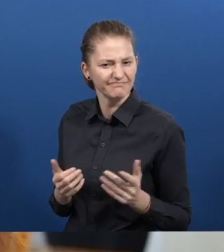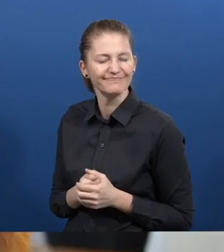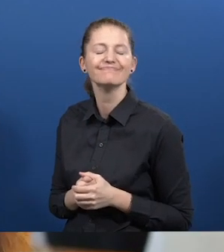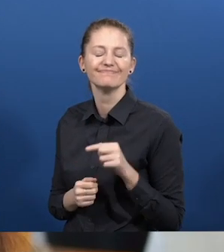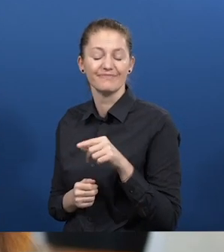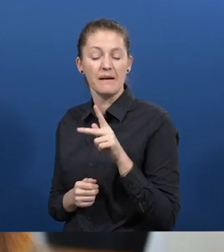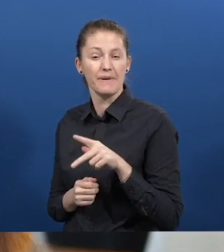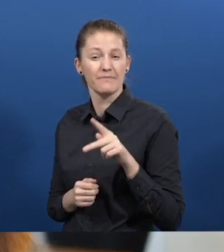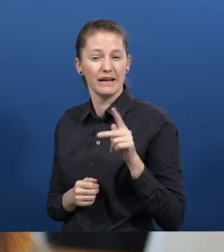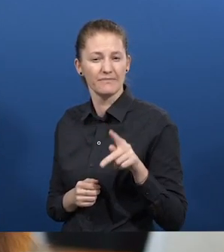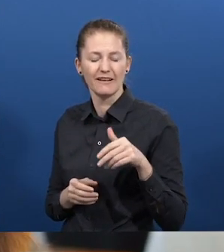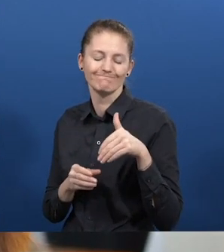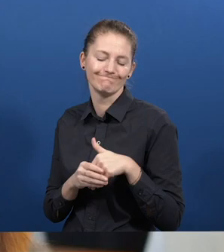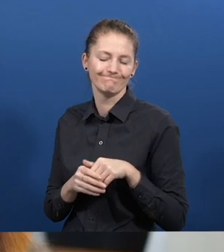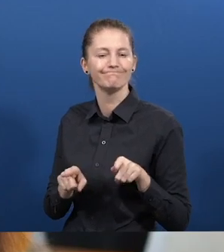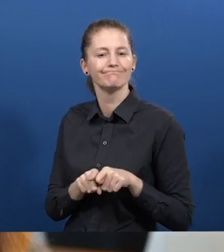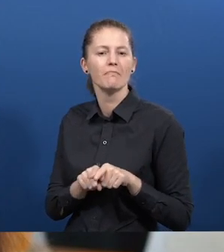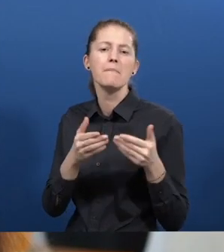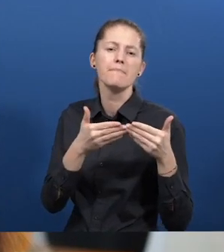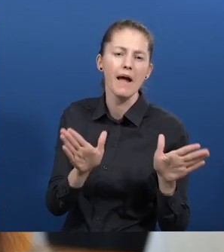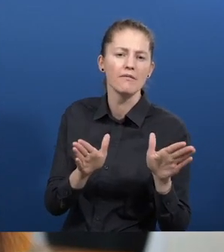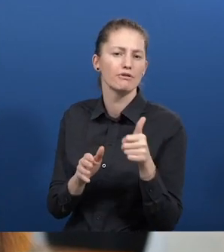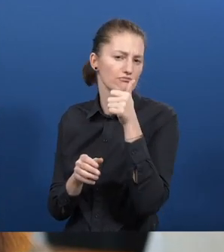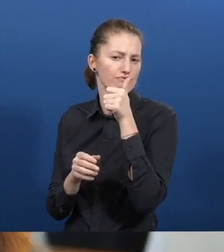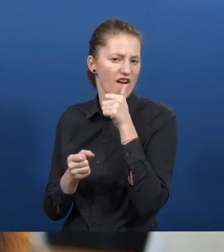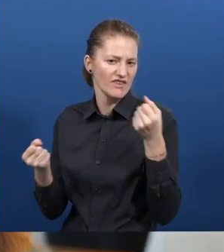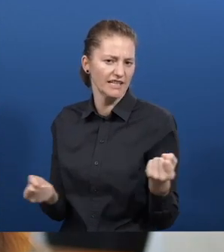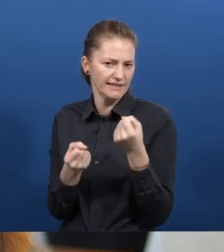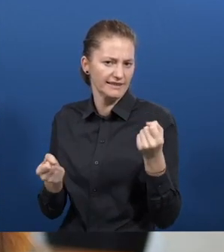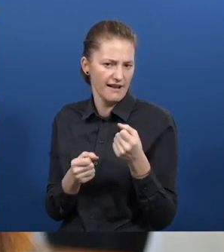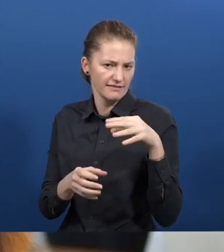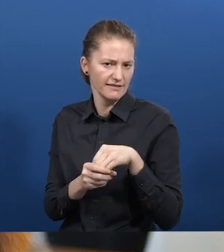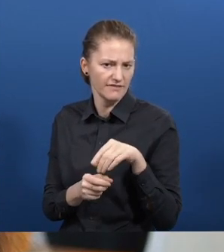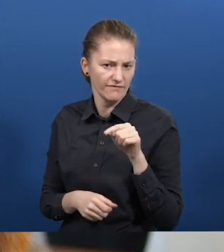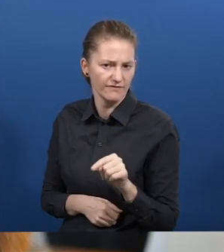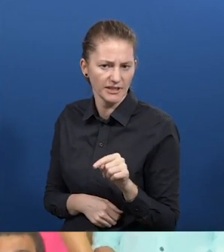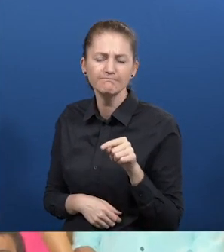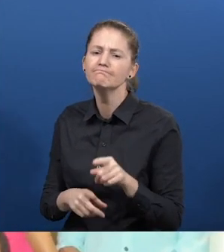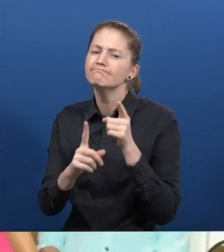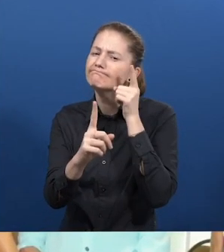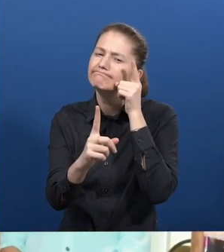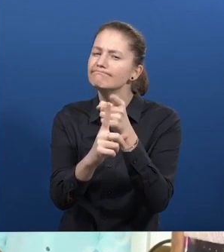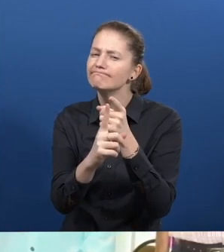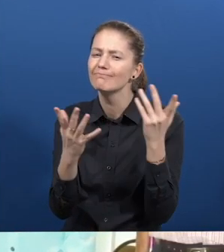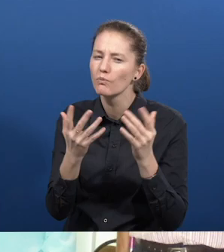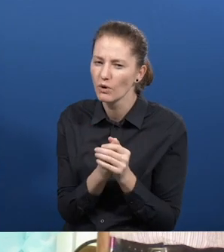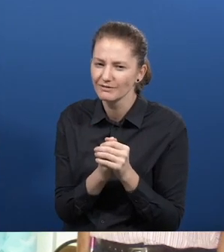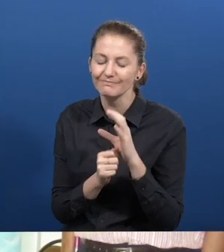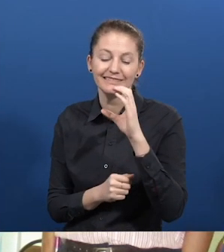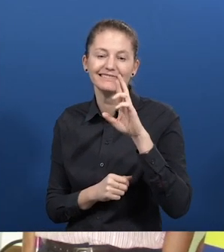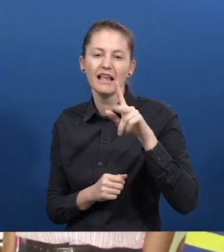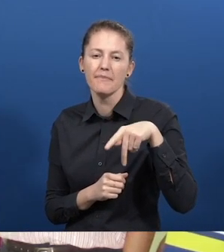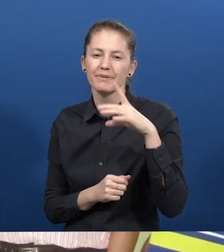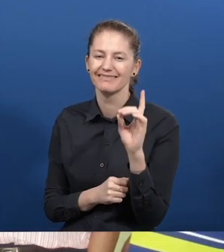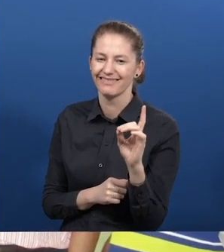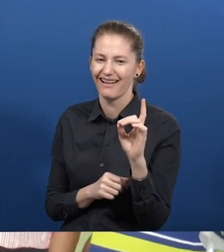public-private initiative setting. It aims to create a territorial intervention model through participatory strategies aligned